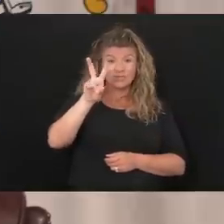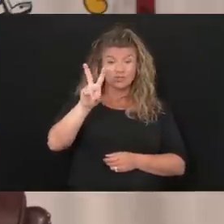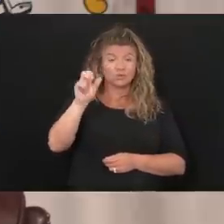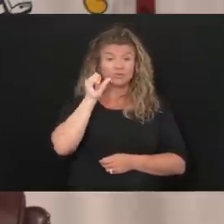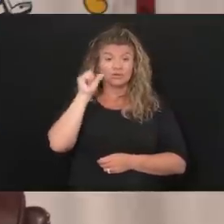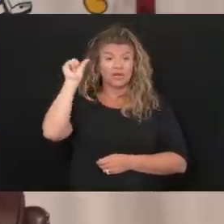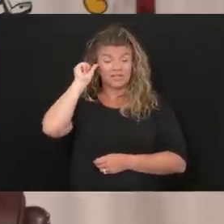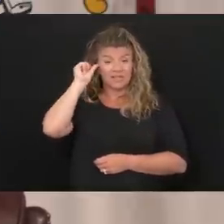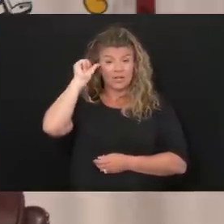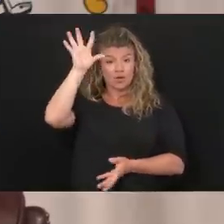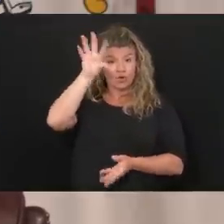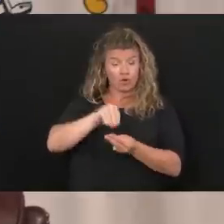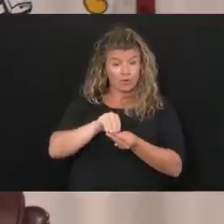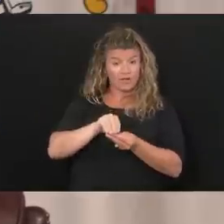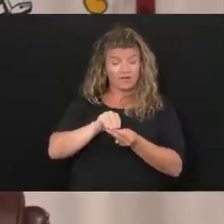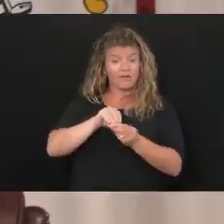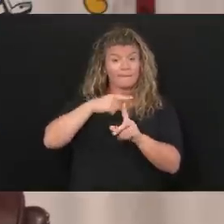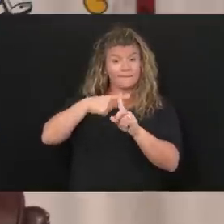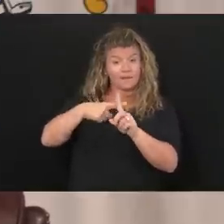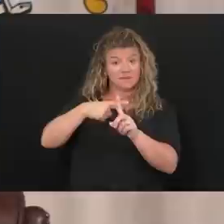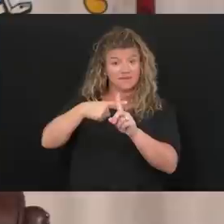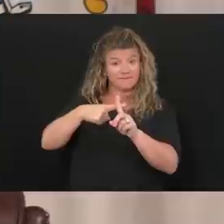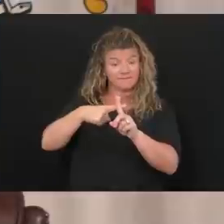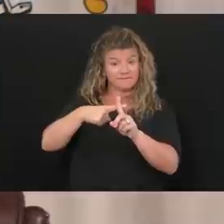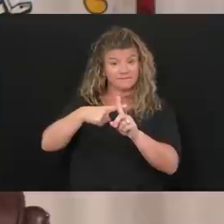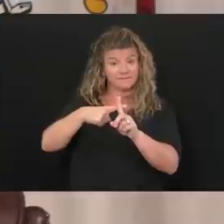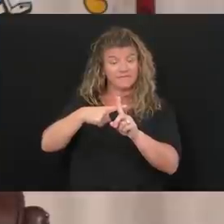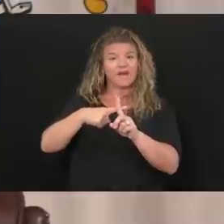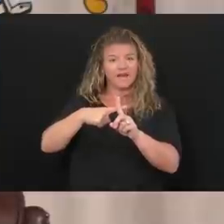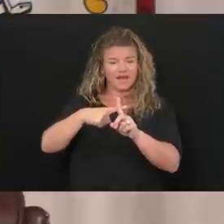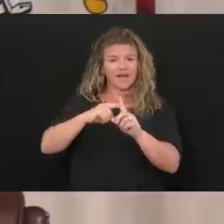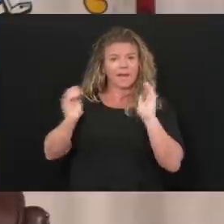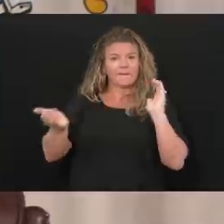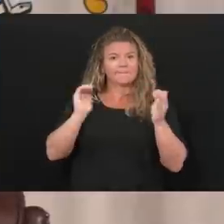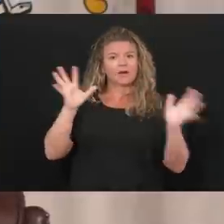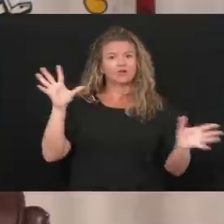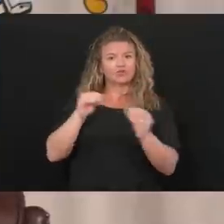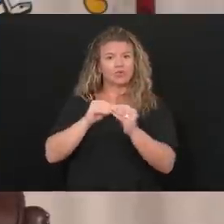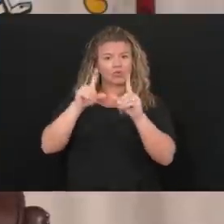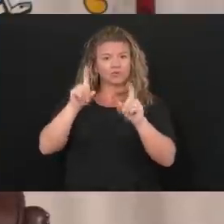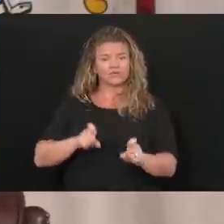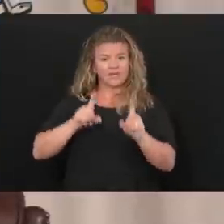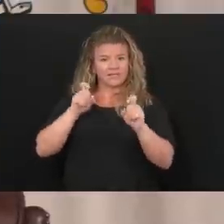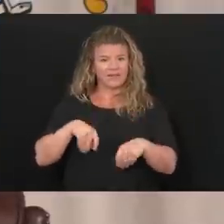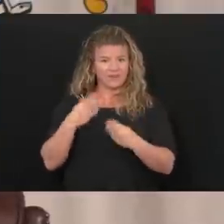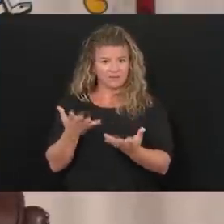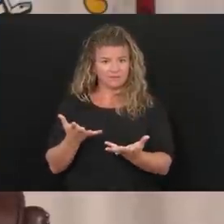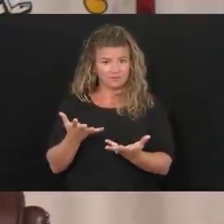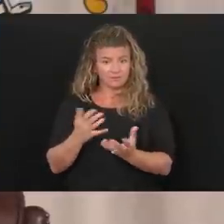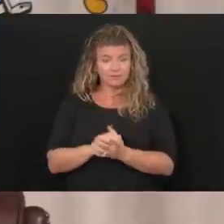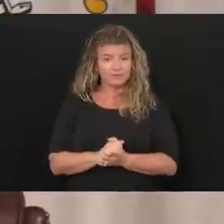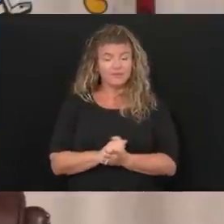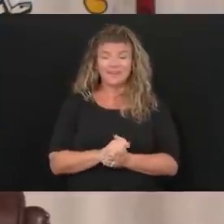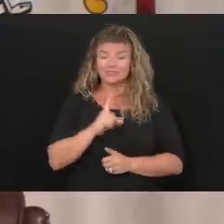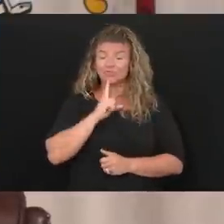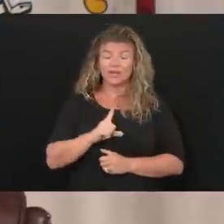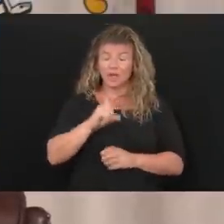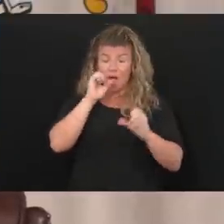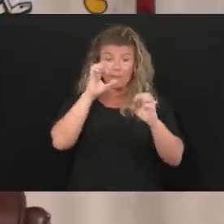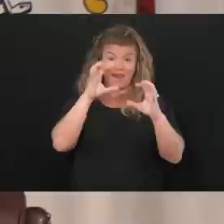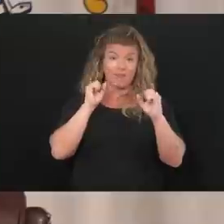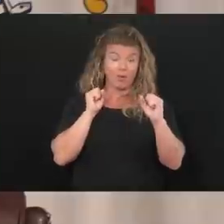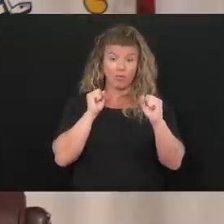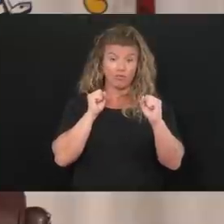cumulative positive to total test number. It's really unbelievable.